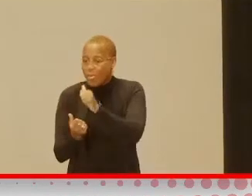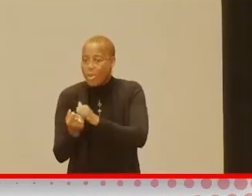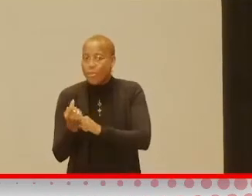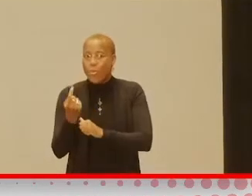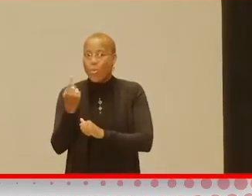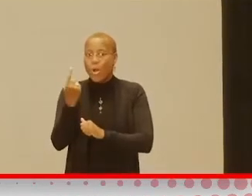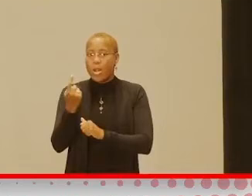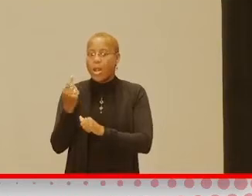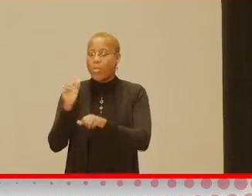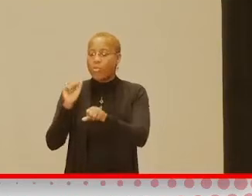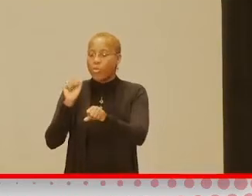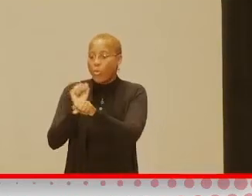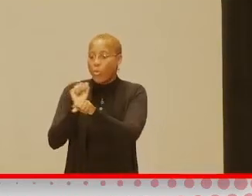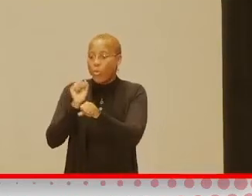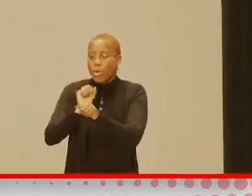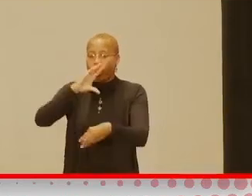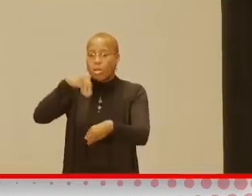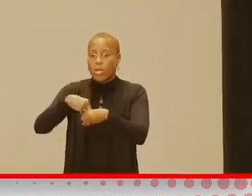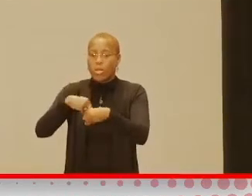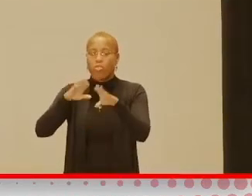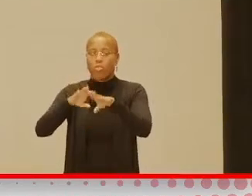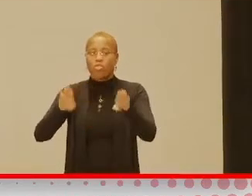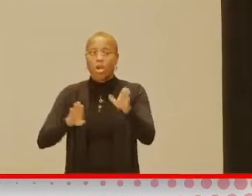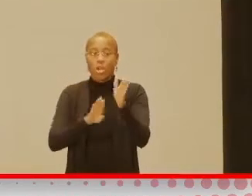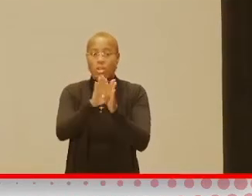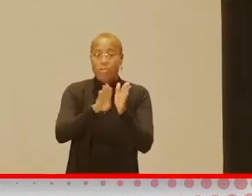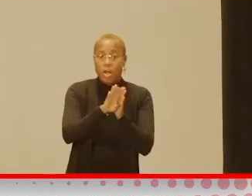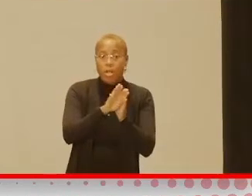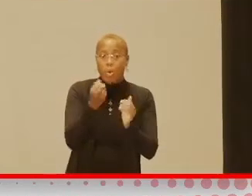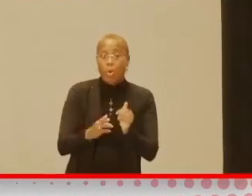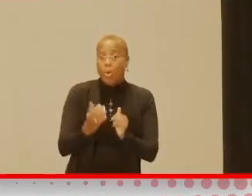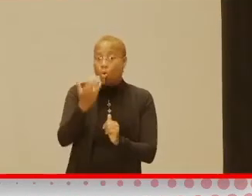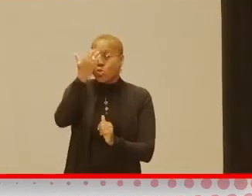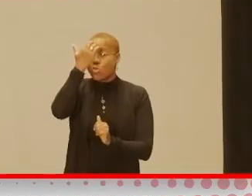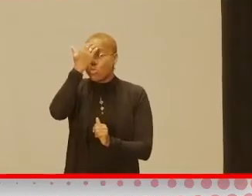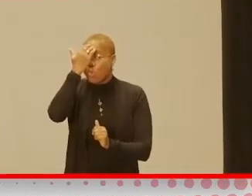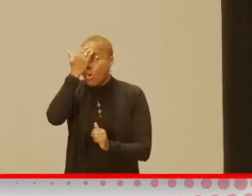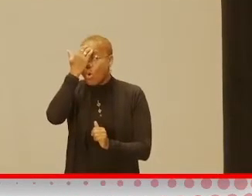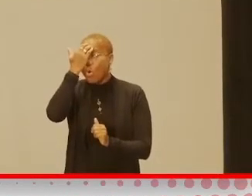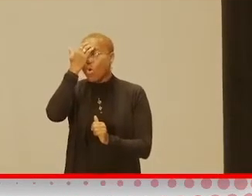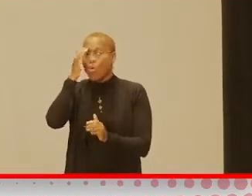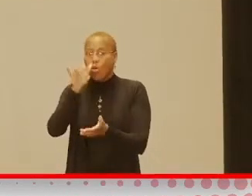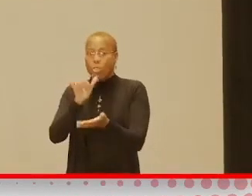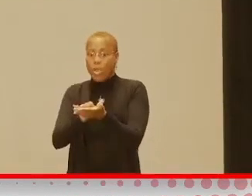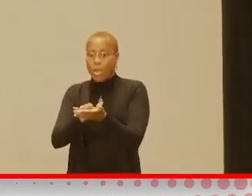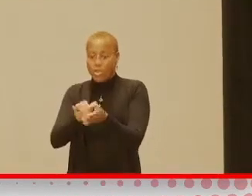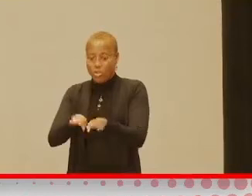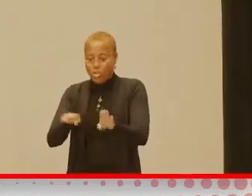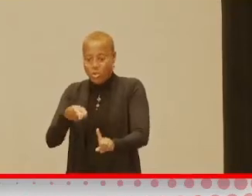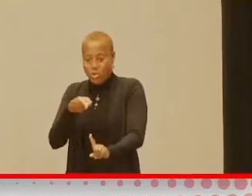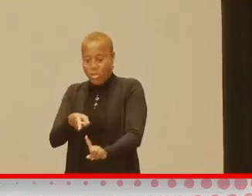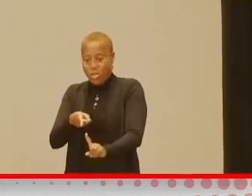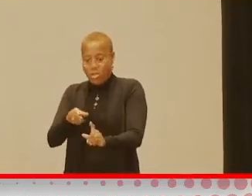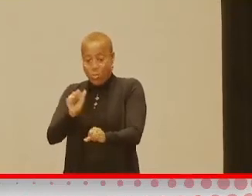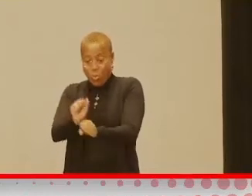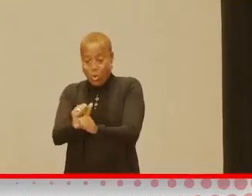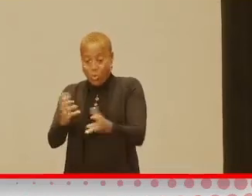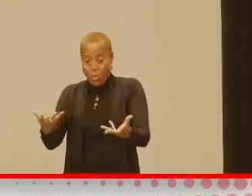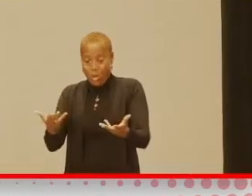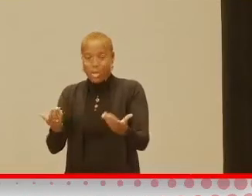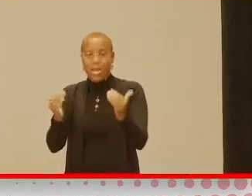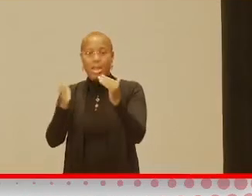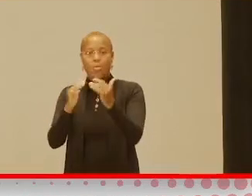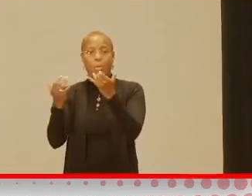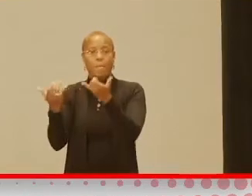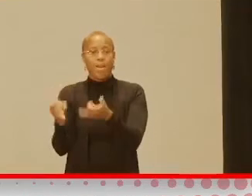in child development. Not all of us know child development and know that the work of children is to play. And that's how we learn.